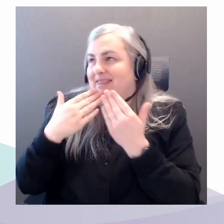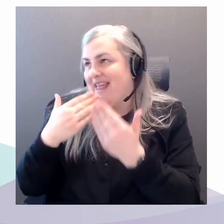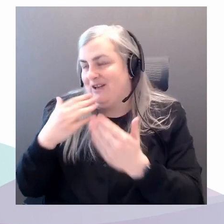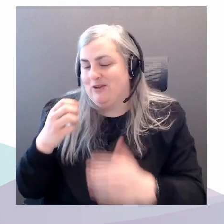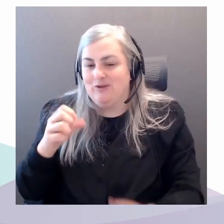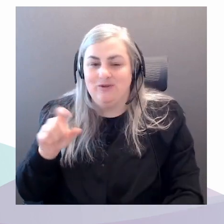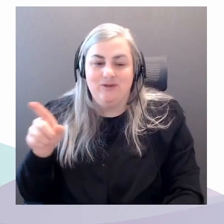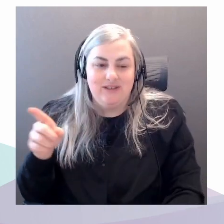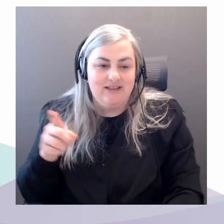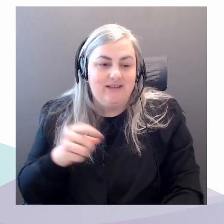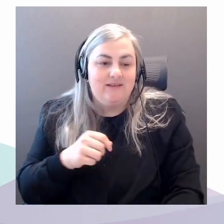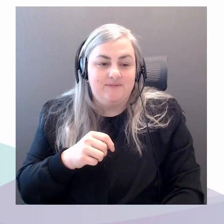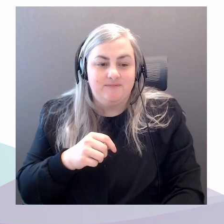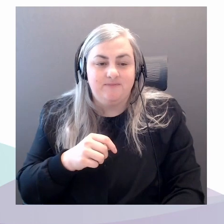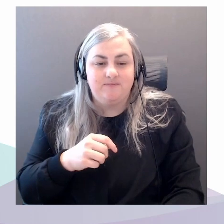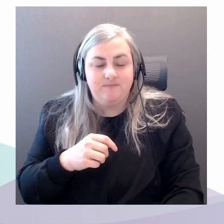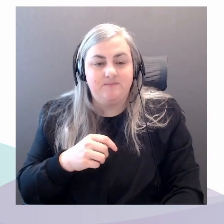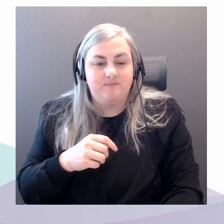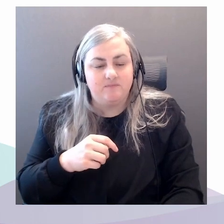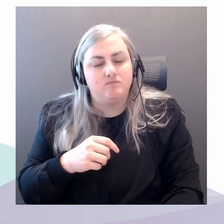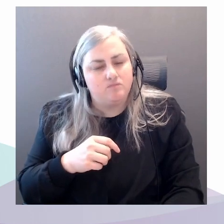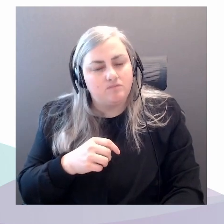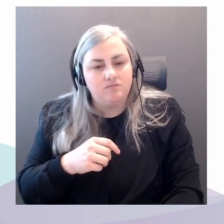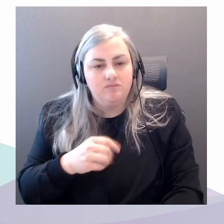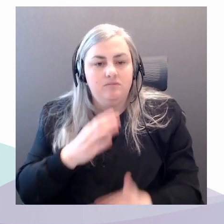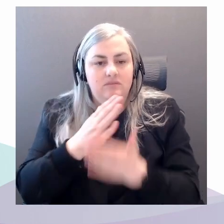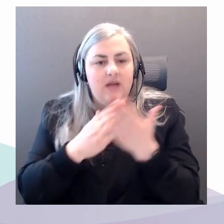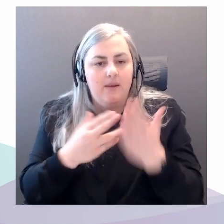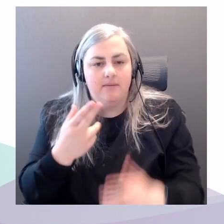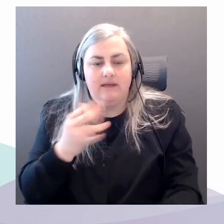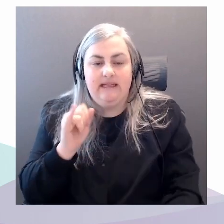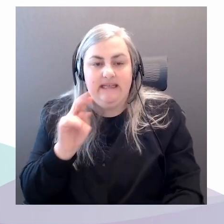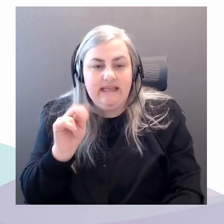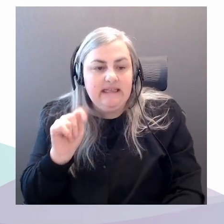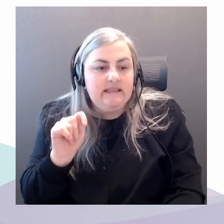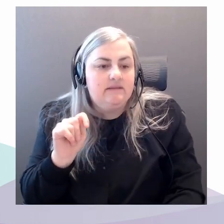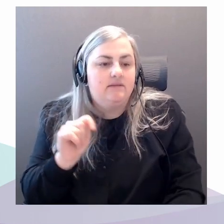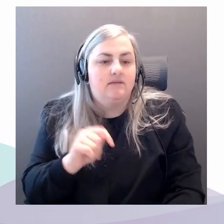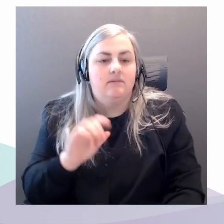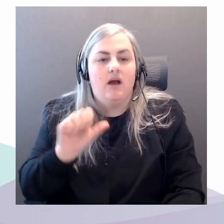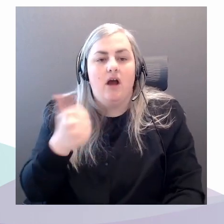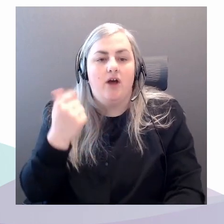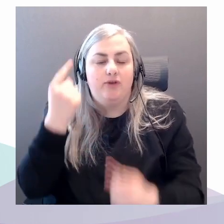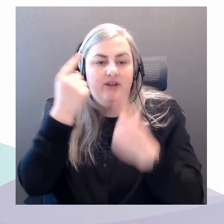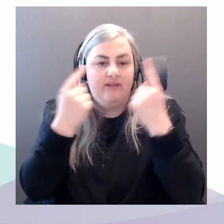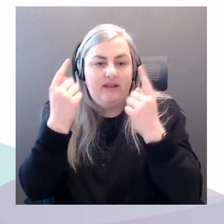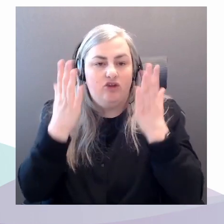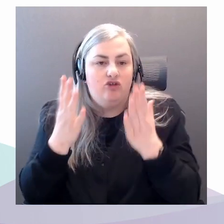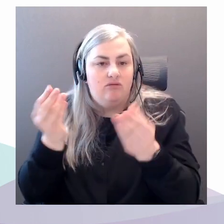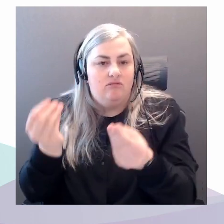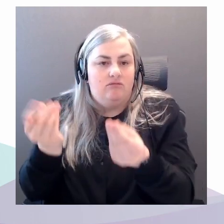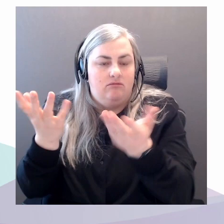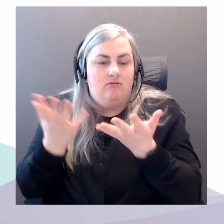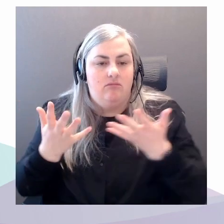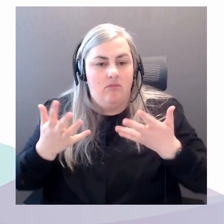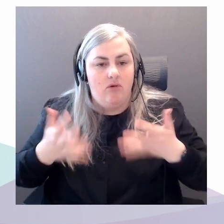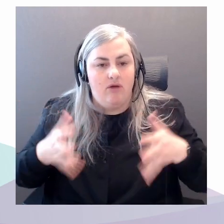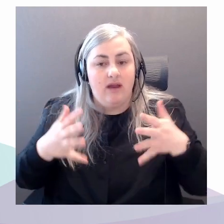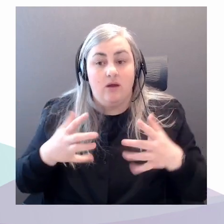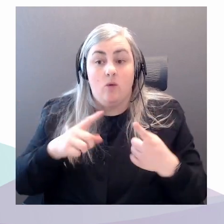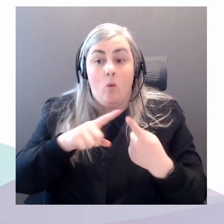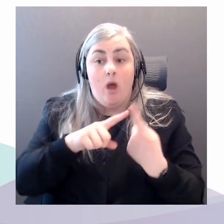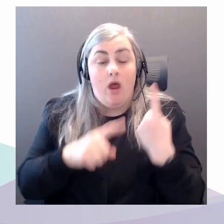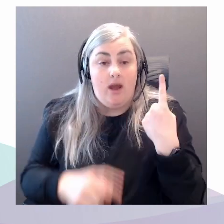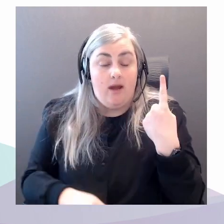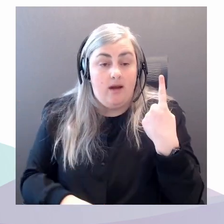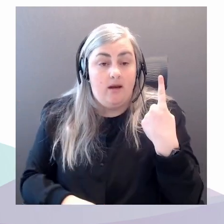other thinkers have given us already. One of them has to do with the nature of the day.